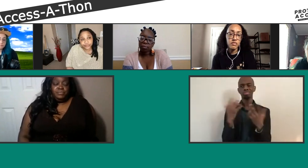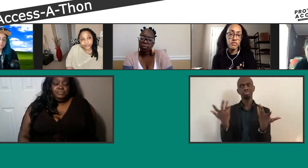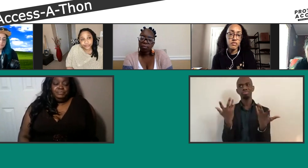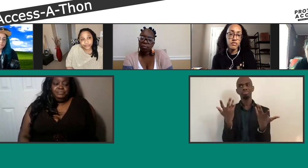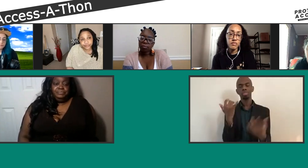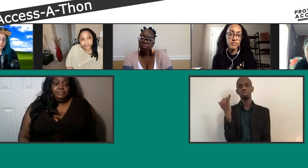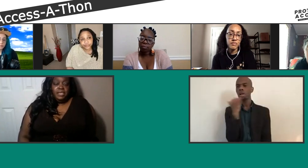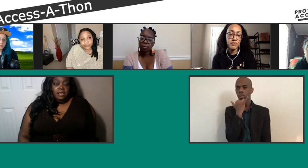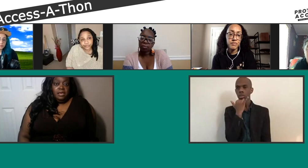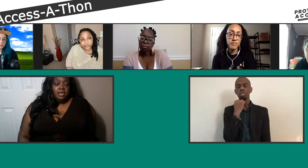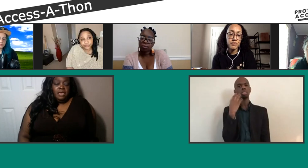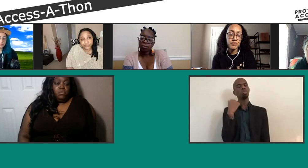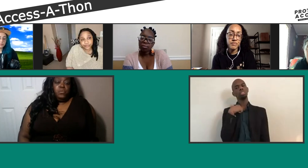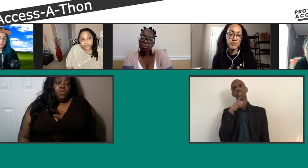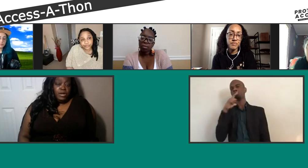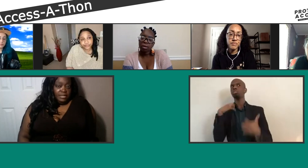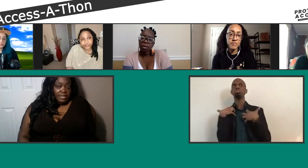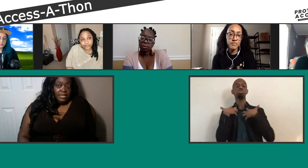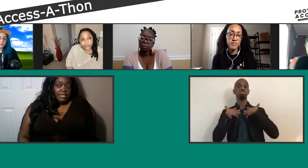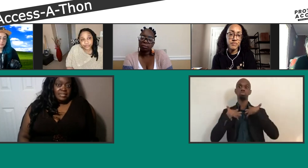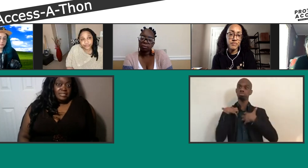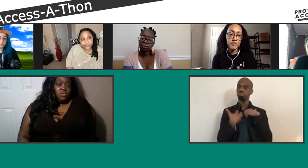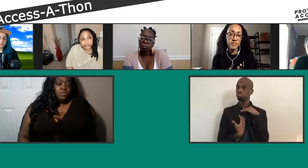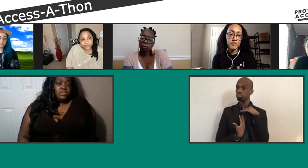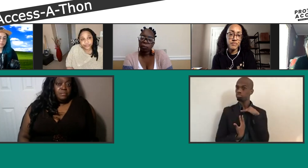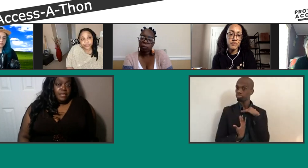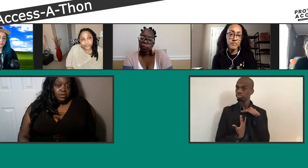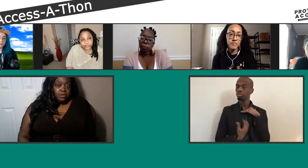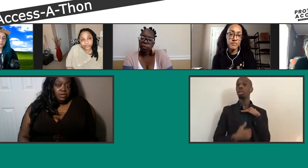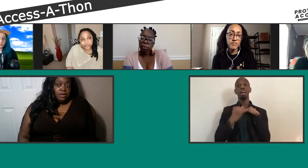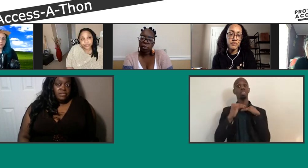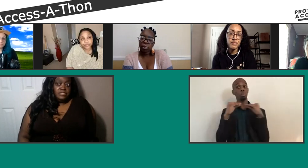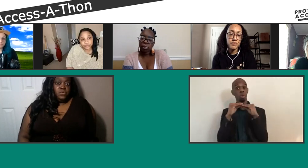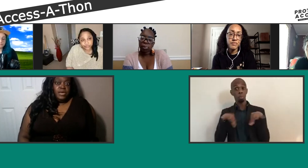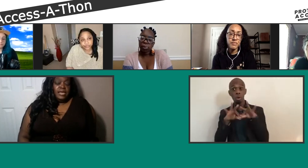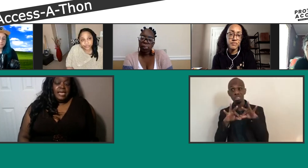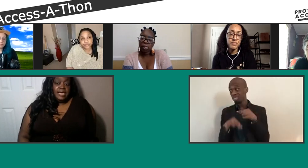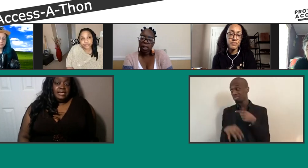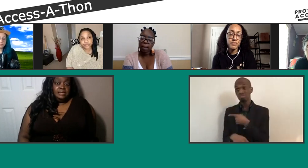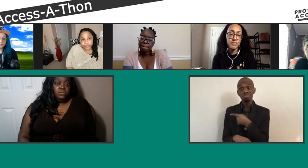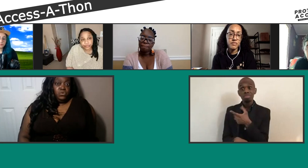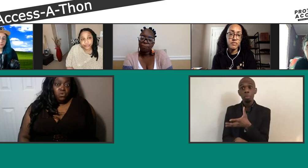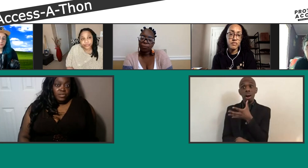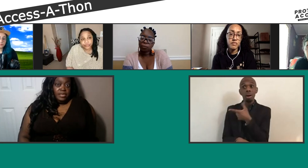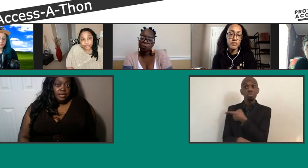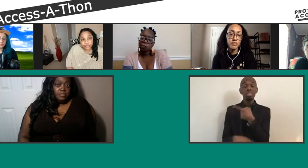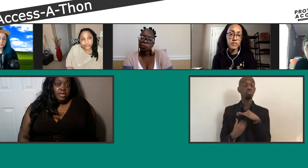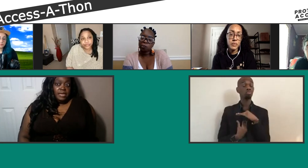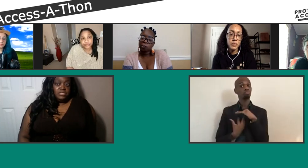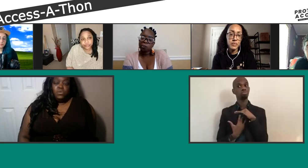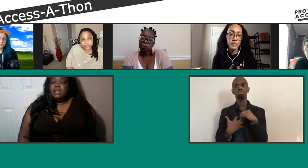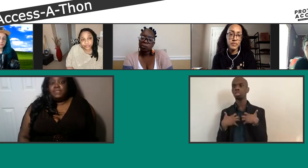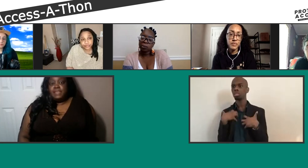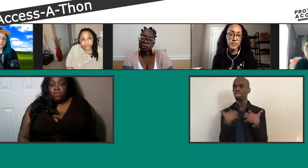more importantly, it doesn't sit well with the mother of this boy and nor with him.